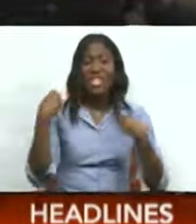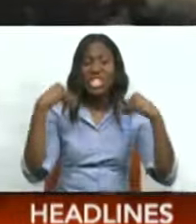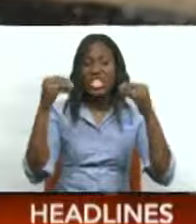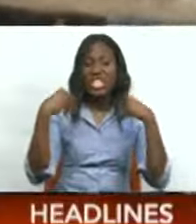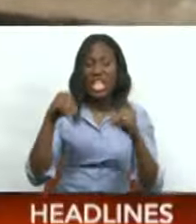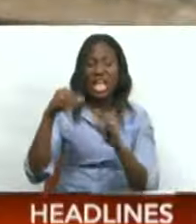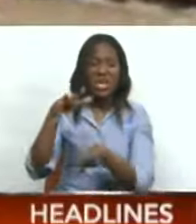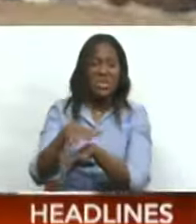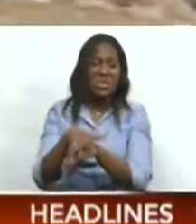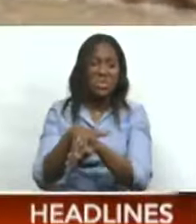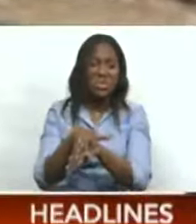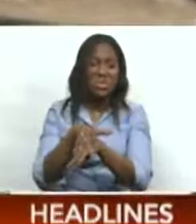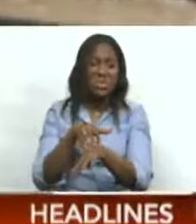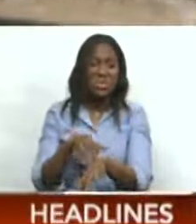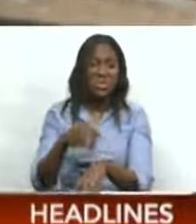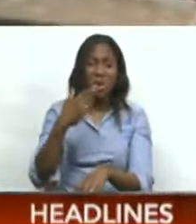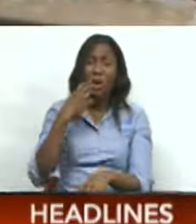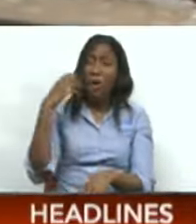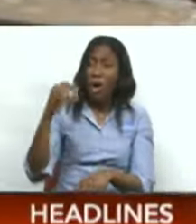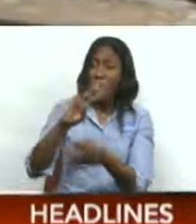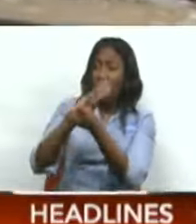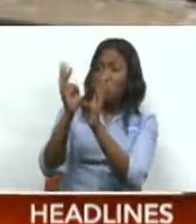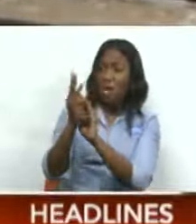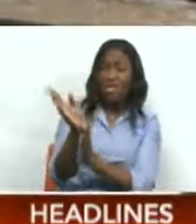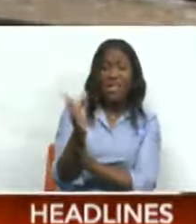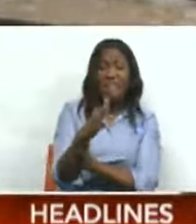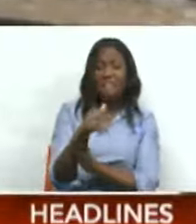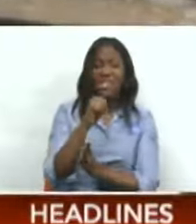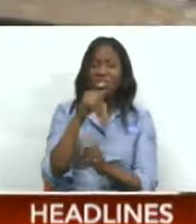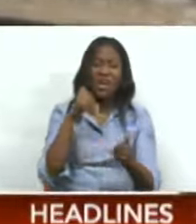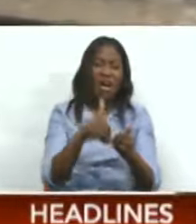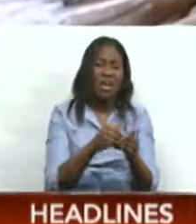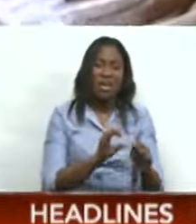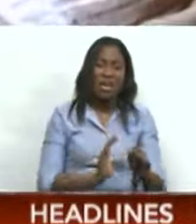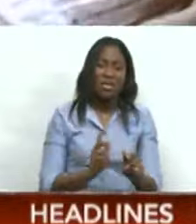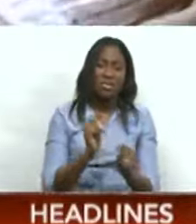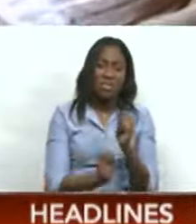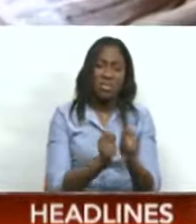reportedly slow as high temperatures force fish to migrate from local waters.